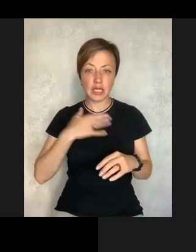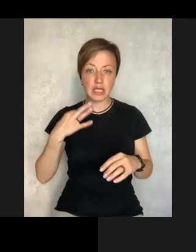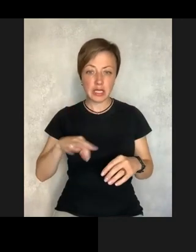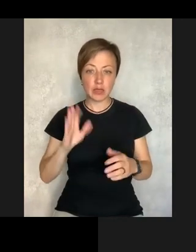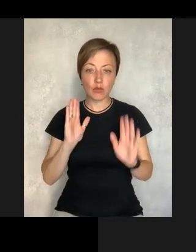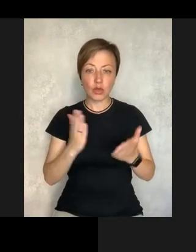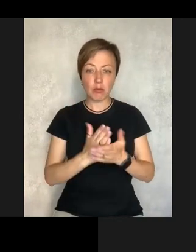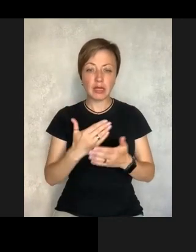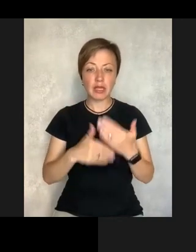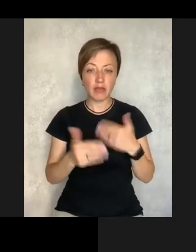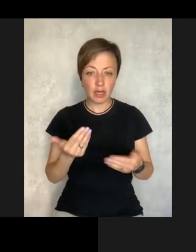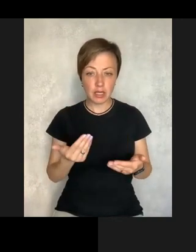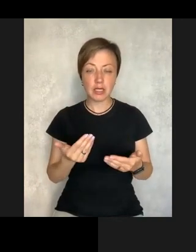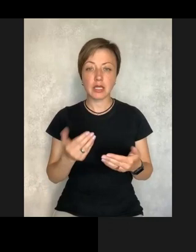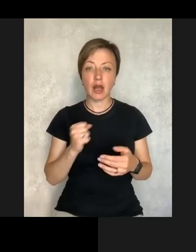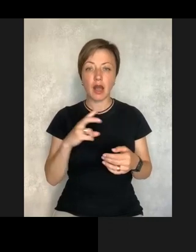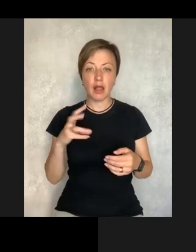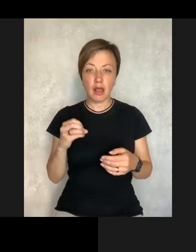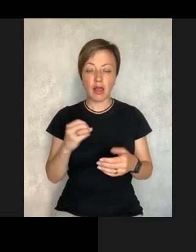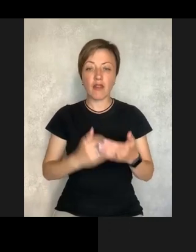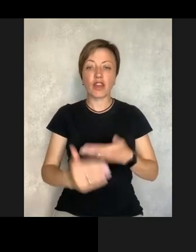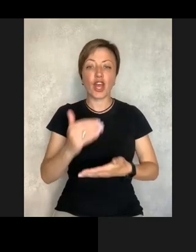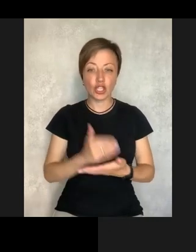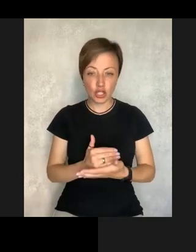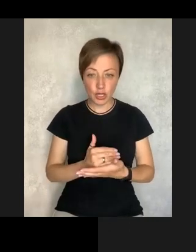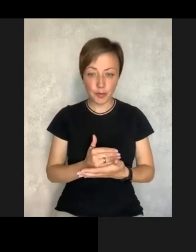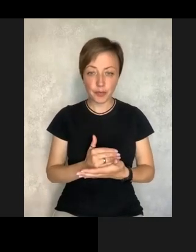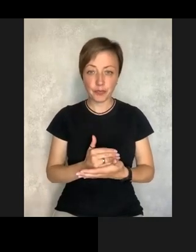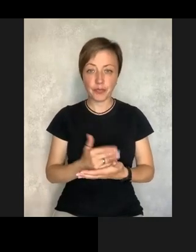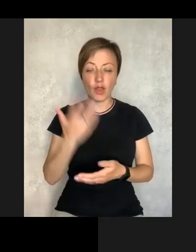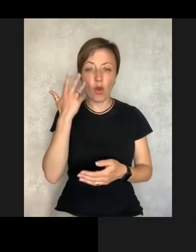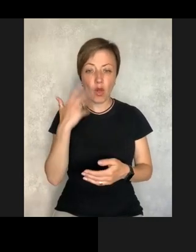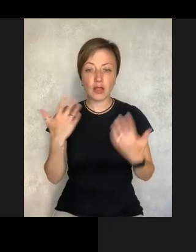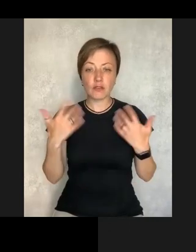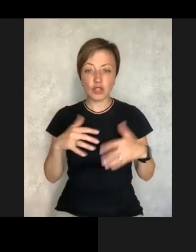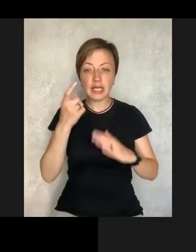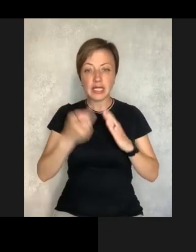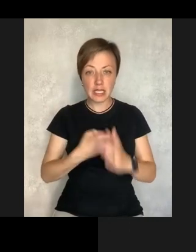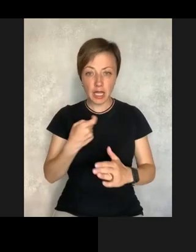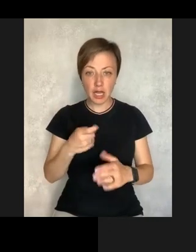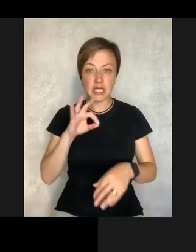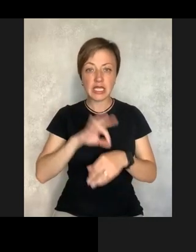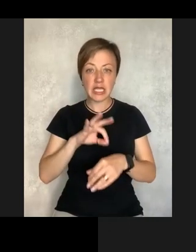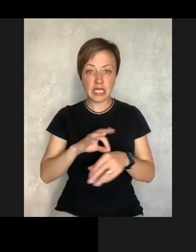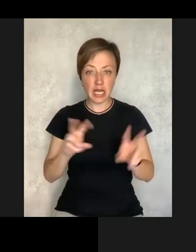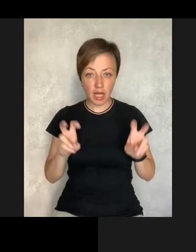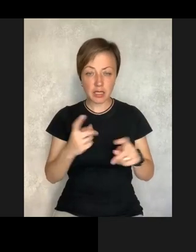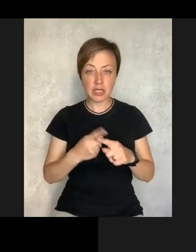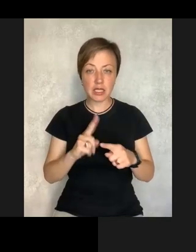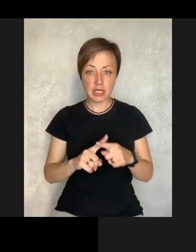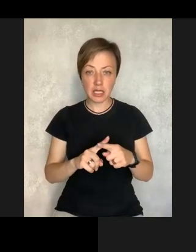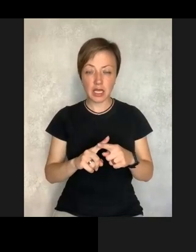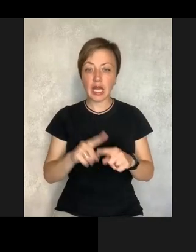we did not know our son would have a disability. But eventually, when we learned about the